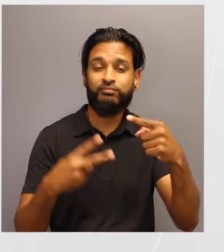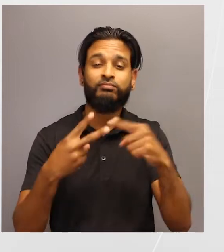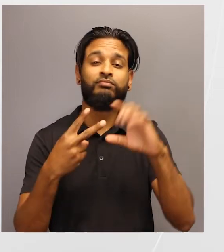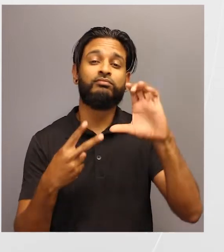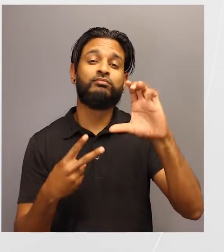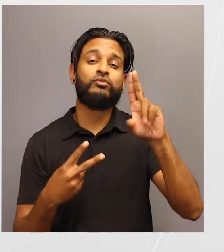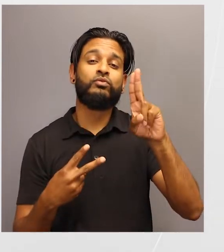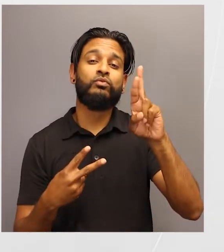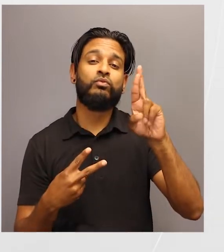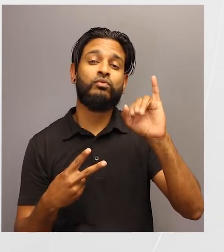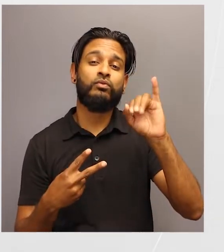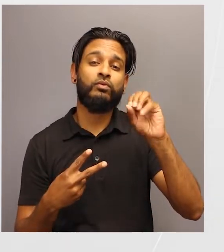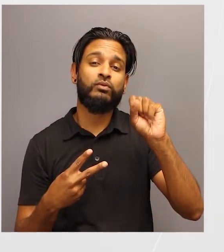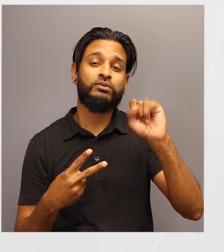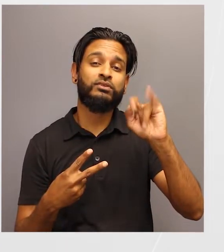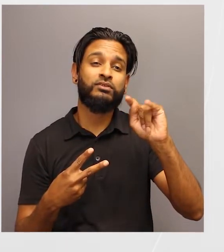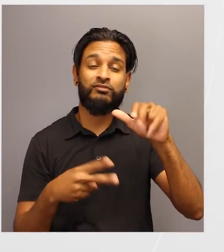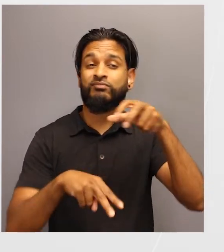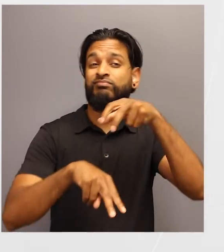or Curiosity who landed in 2012.